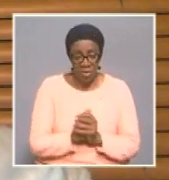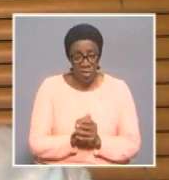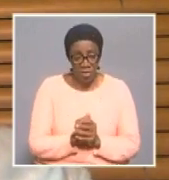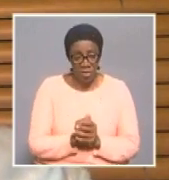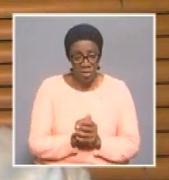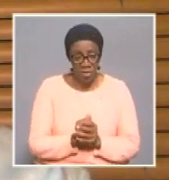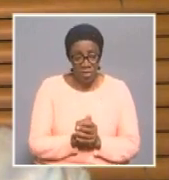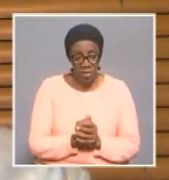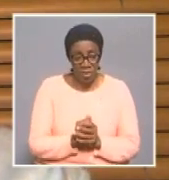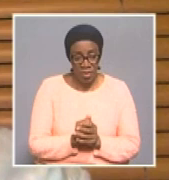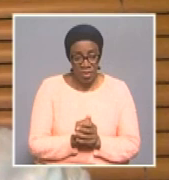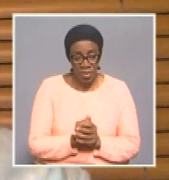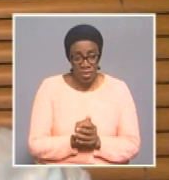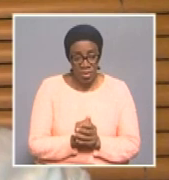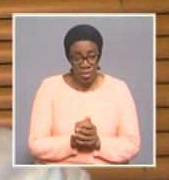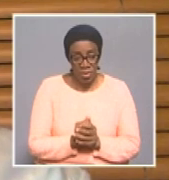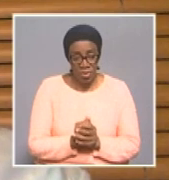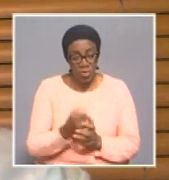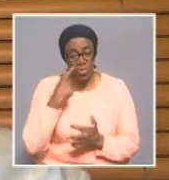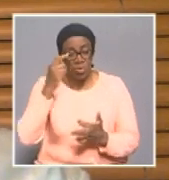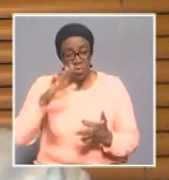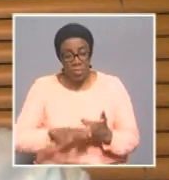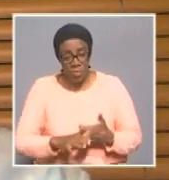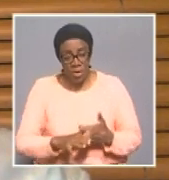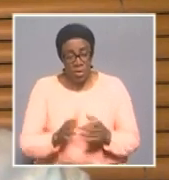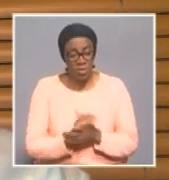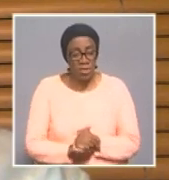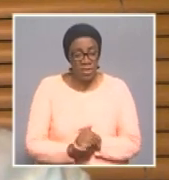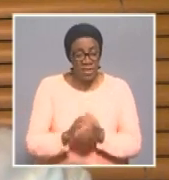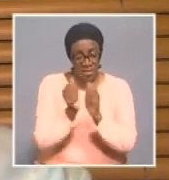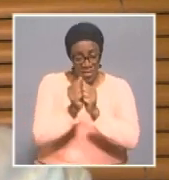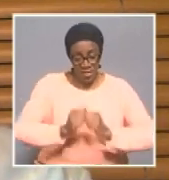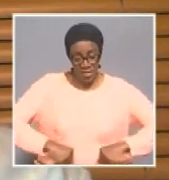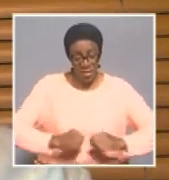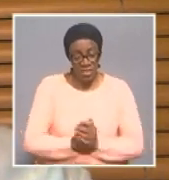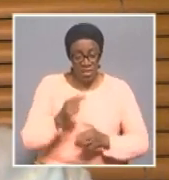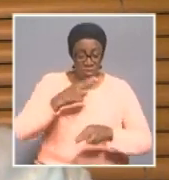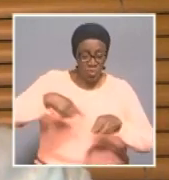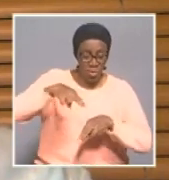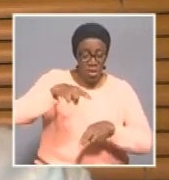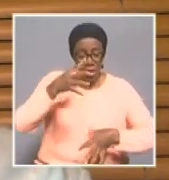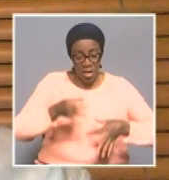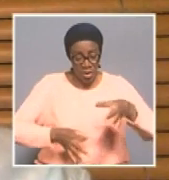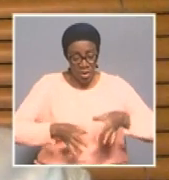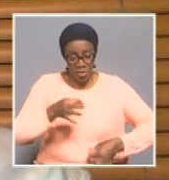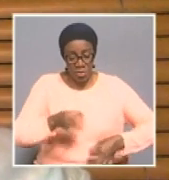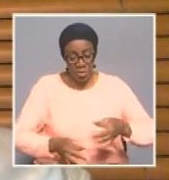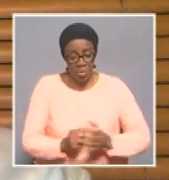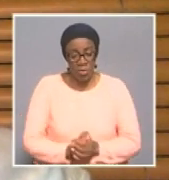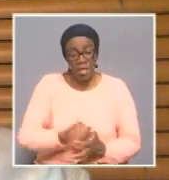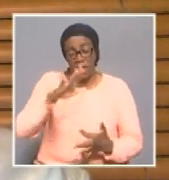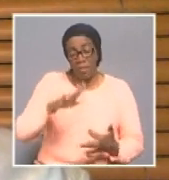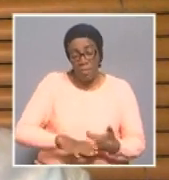engagement on the request by the law cycle. This is, again, responsible